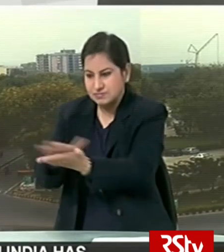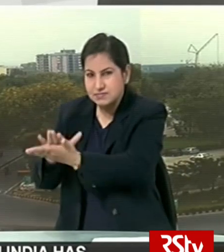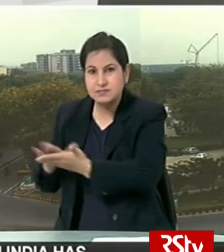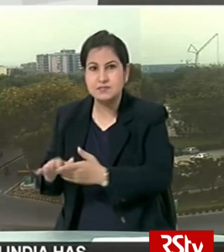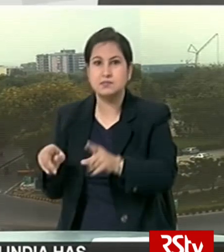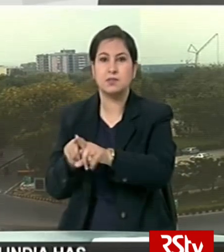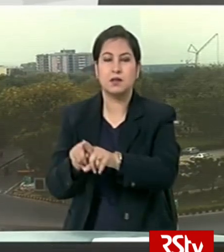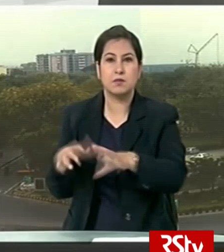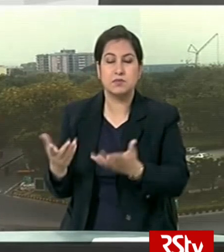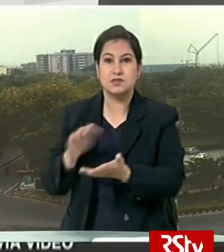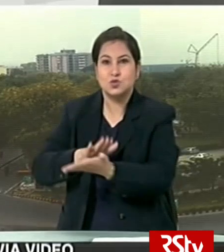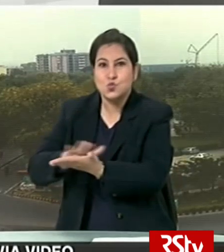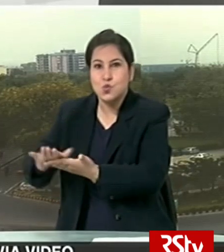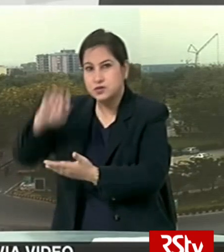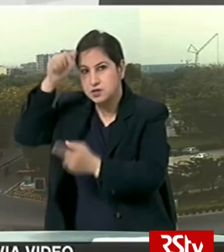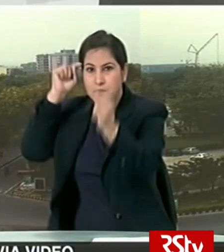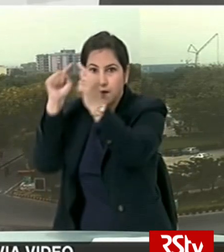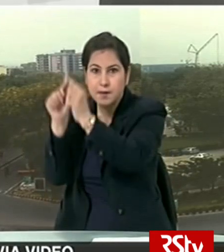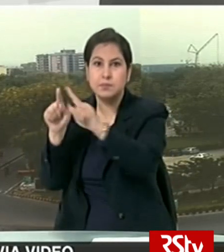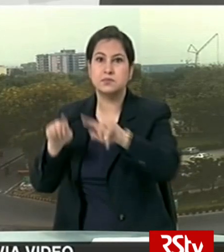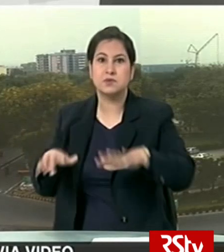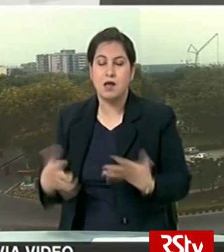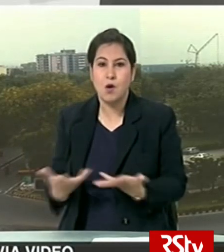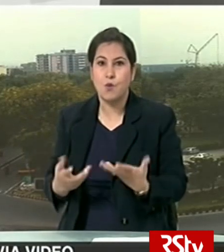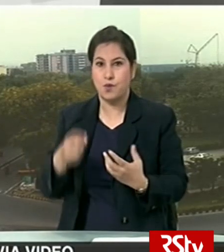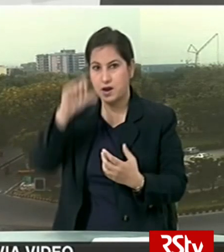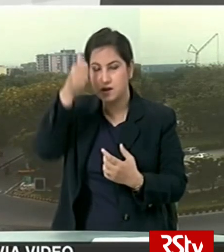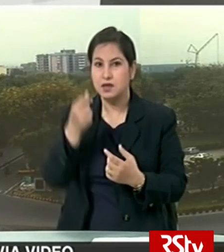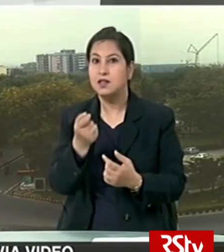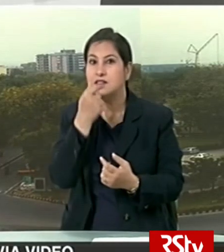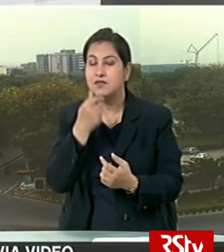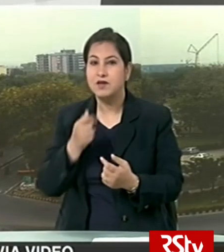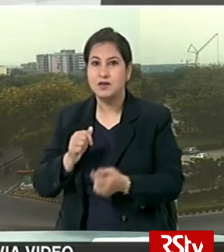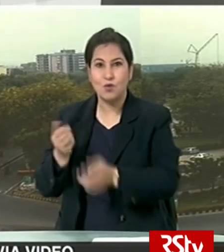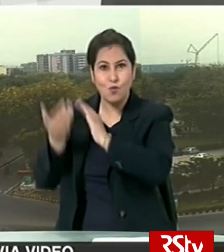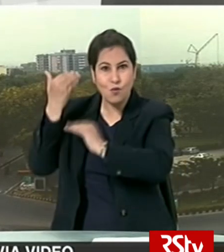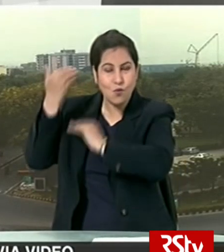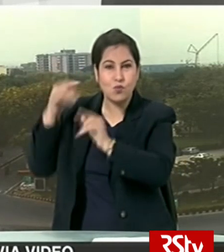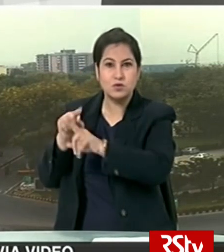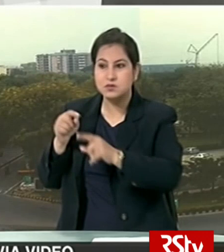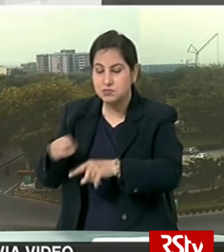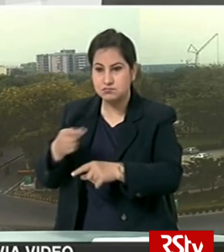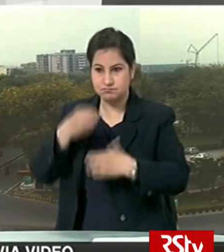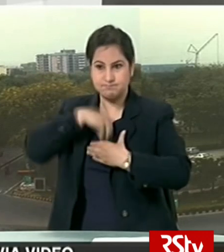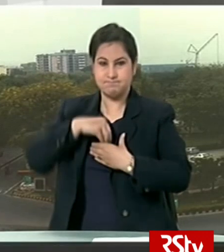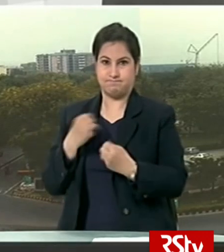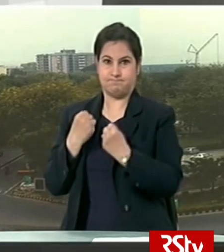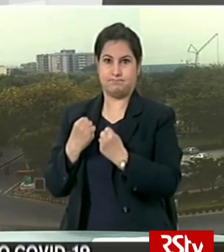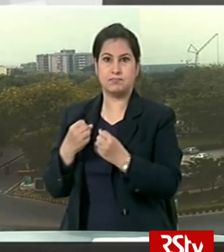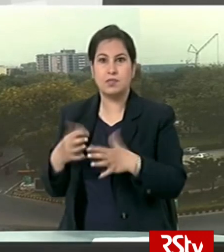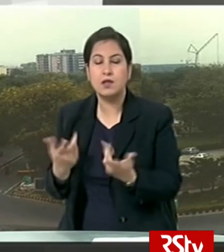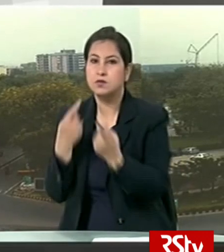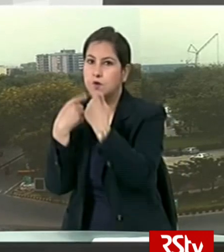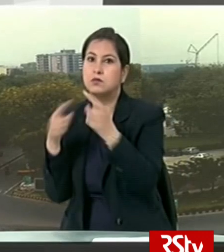cleanliness and hygiene through the Swachh Bharat Mission drawing upon India's Ayurvedic wisdom to enhance people's immunity